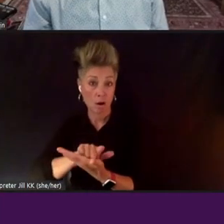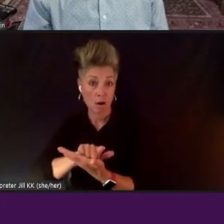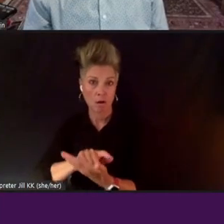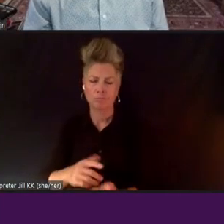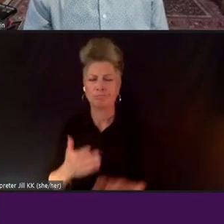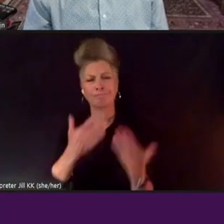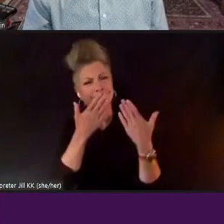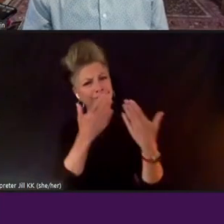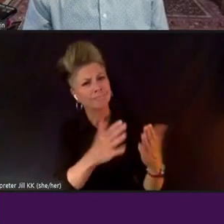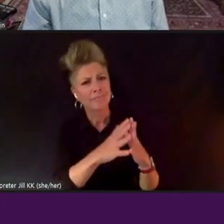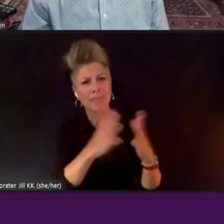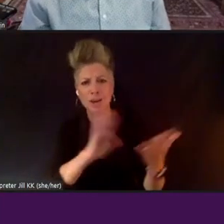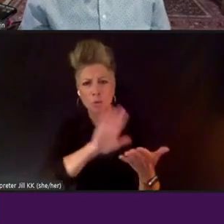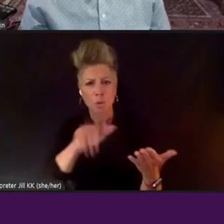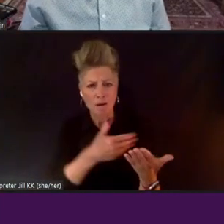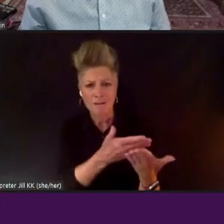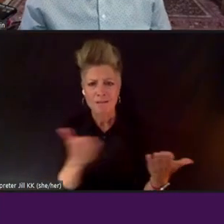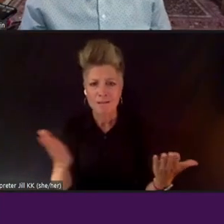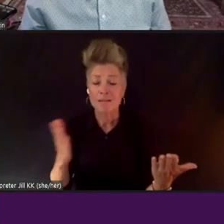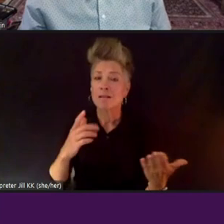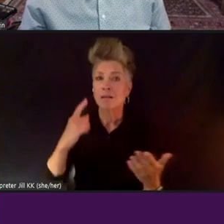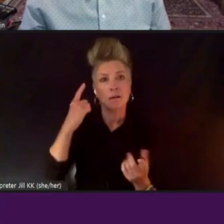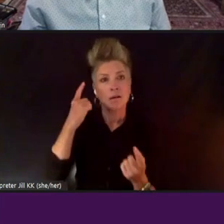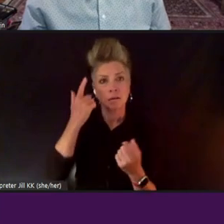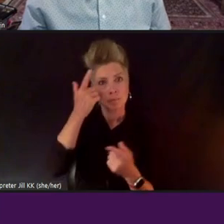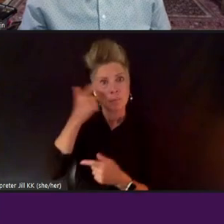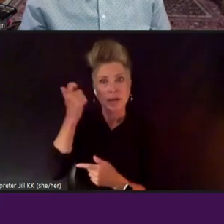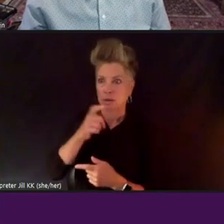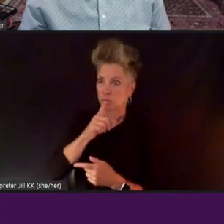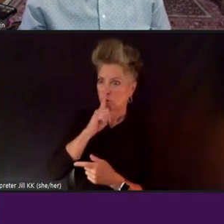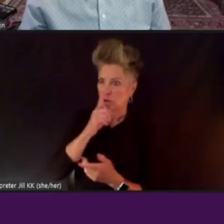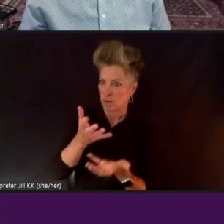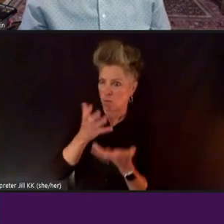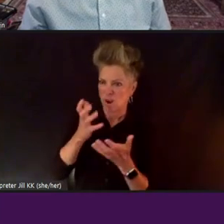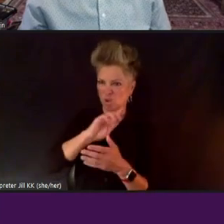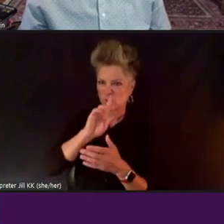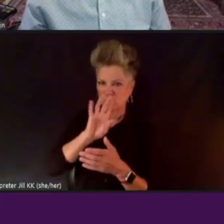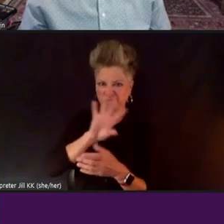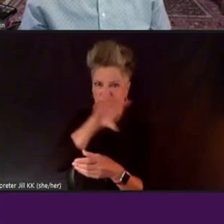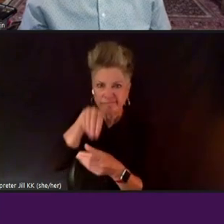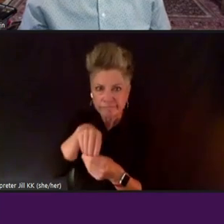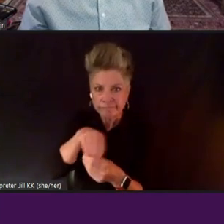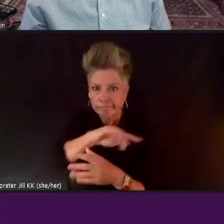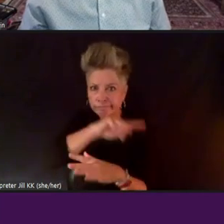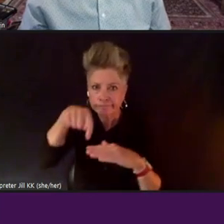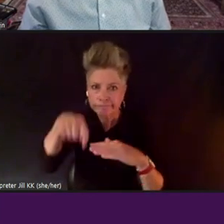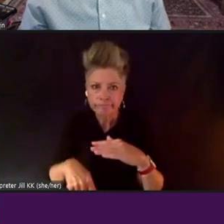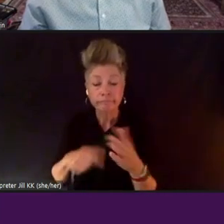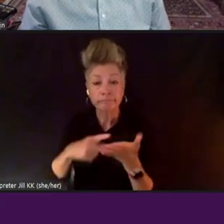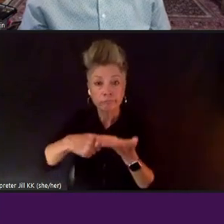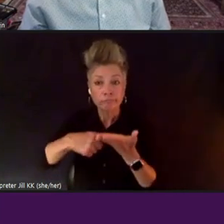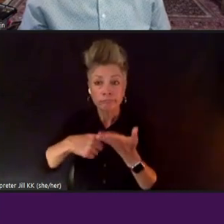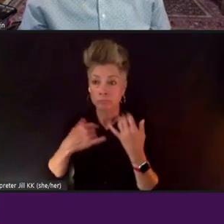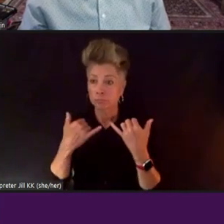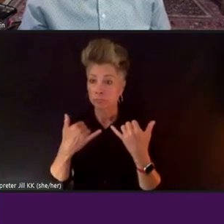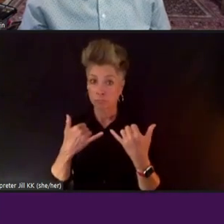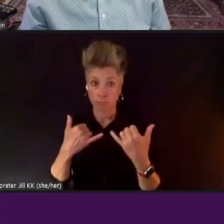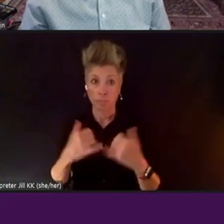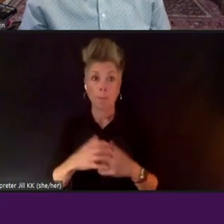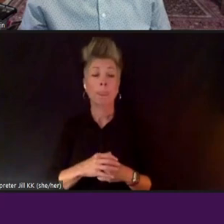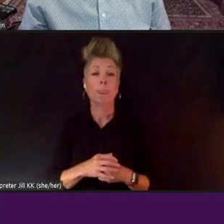so much. And so I think because we want to really get into a deep dive discussion here, what we're going to do is